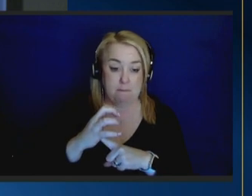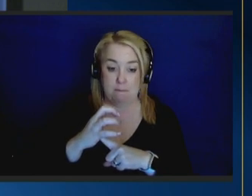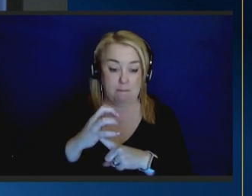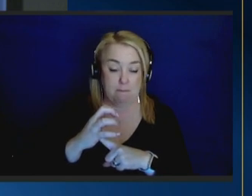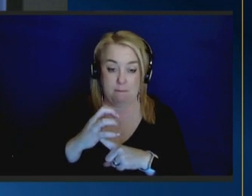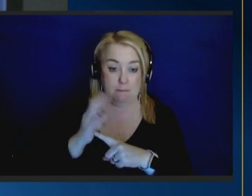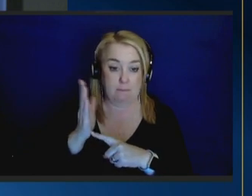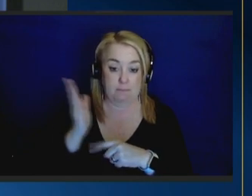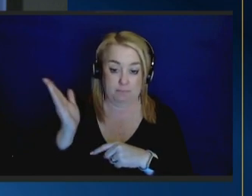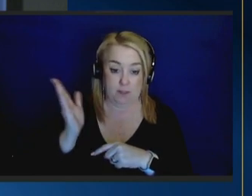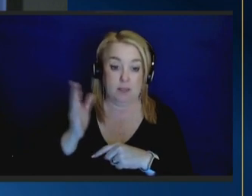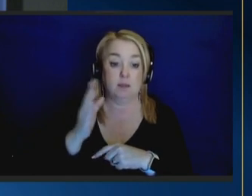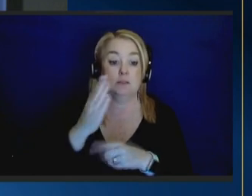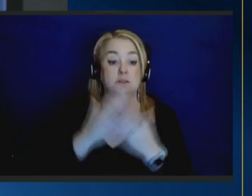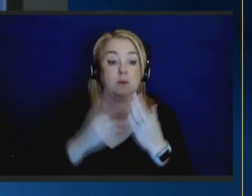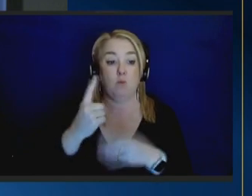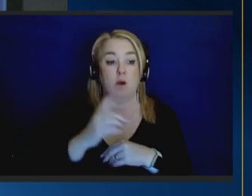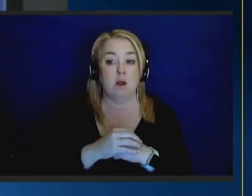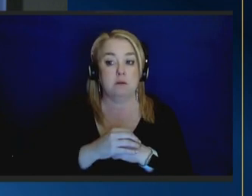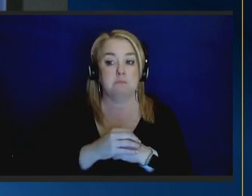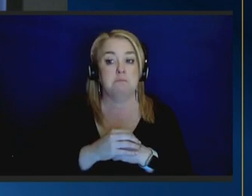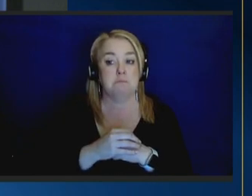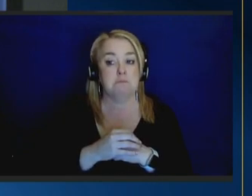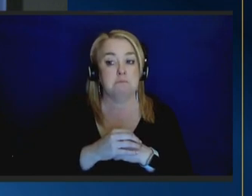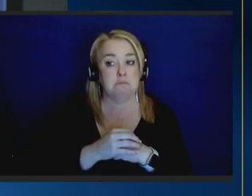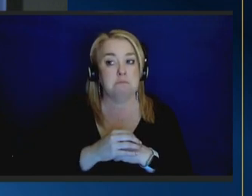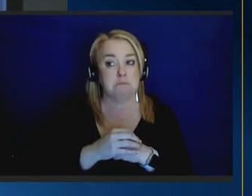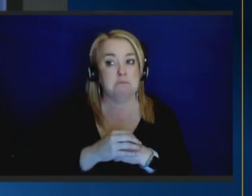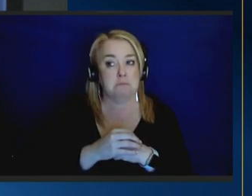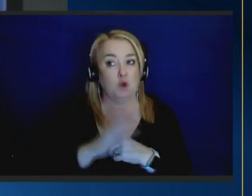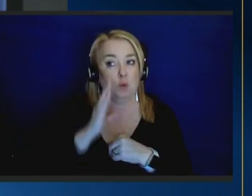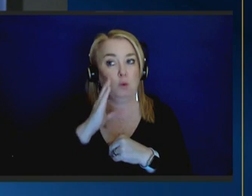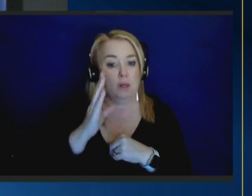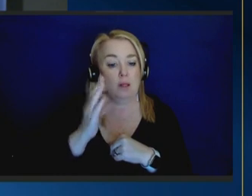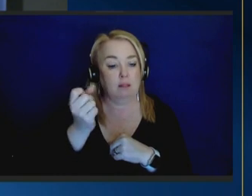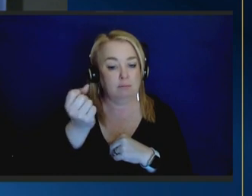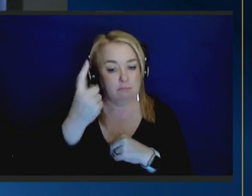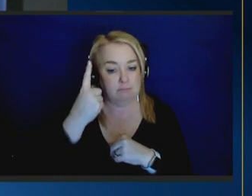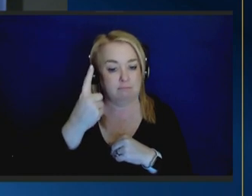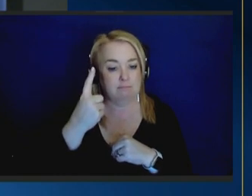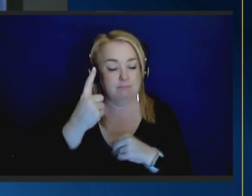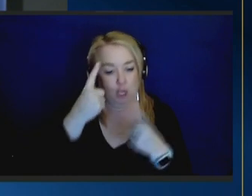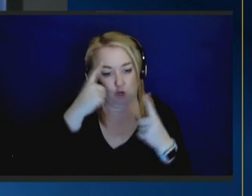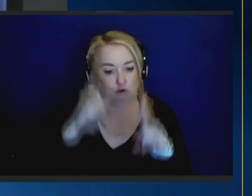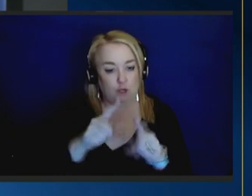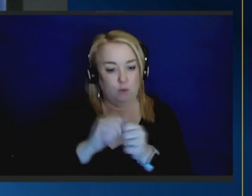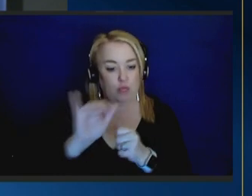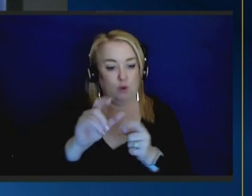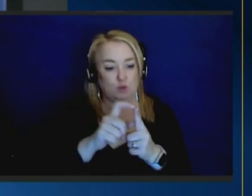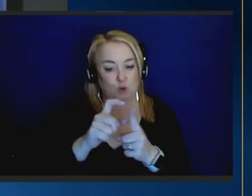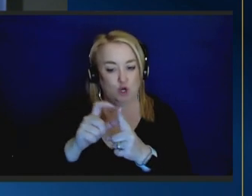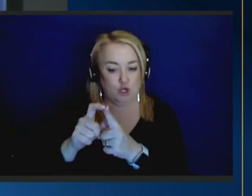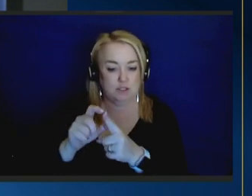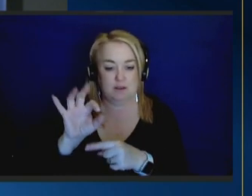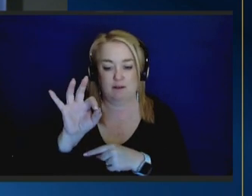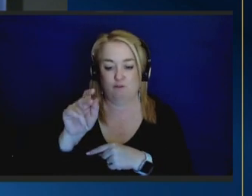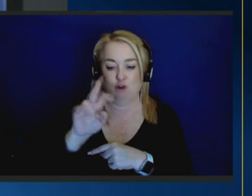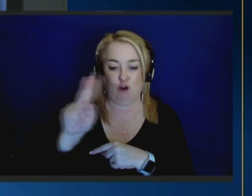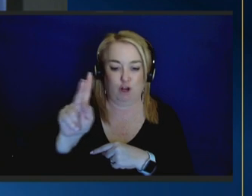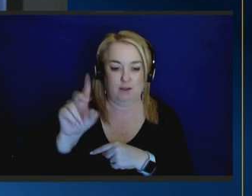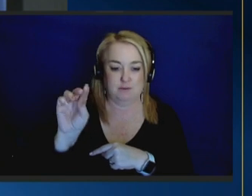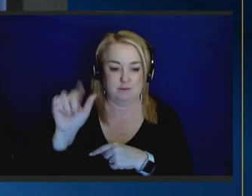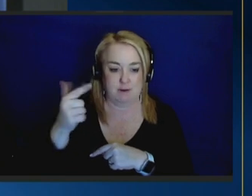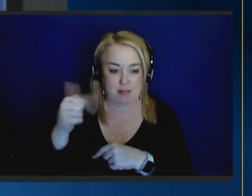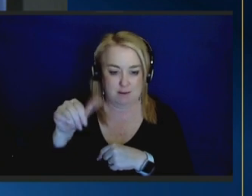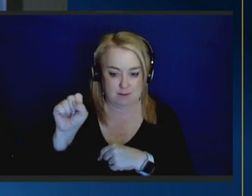someone who probably can echo the words of frederick douglas in so many different ways a champion for